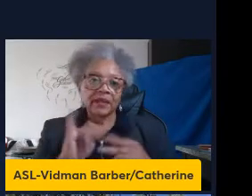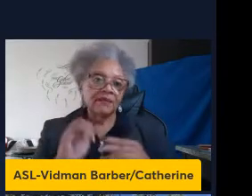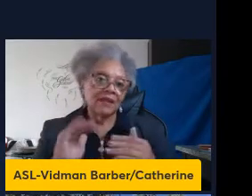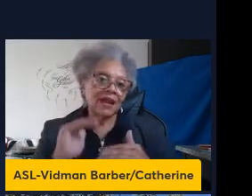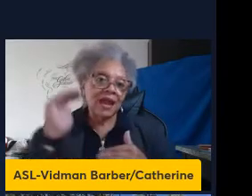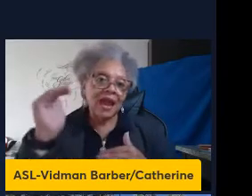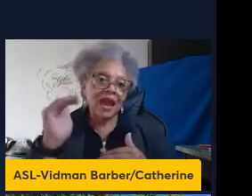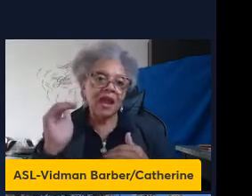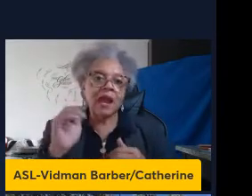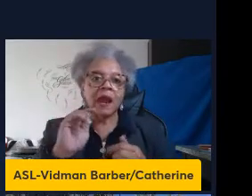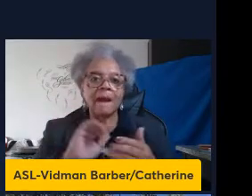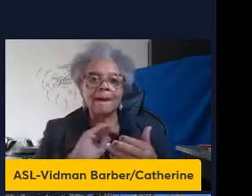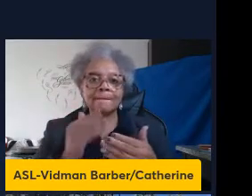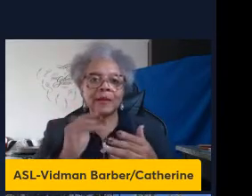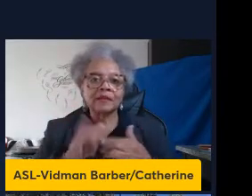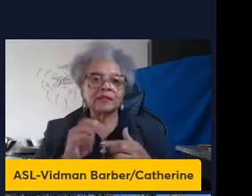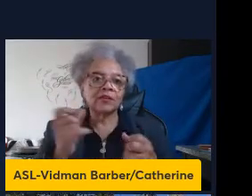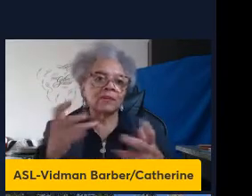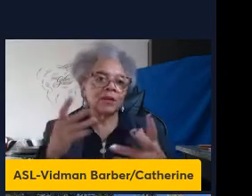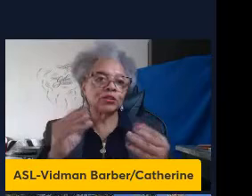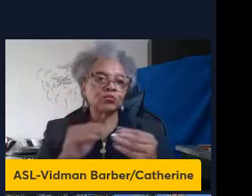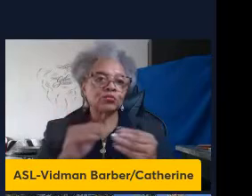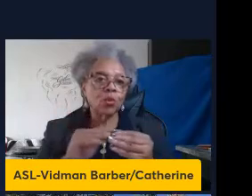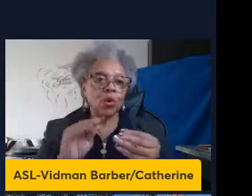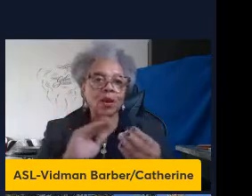these monocytes and others have much lower amounts.